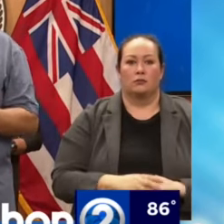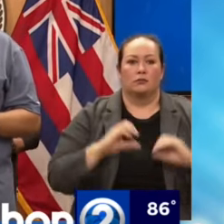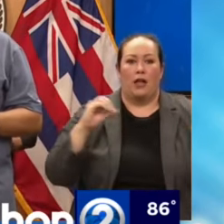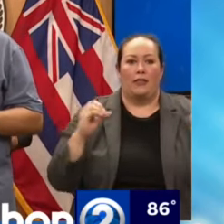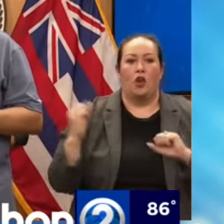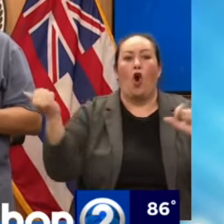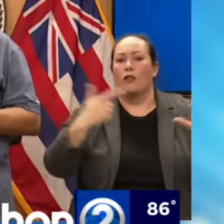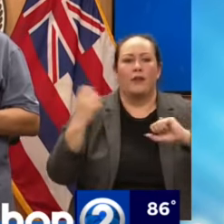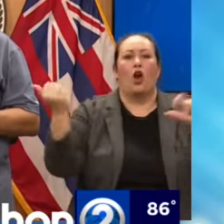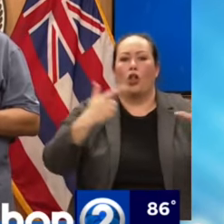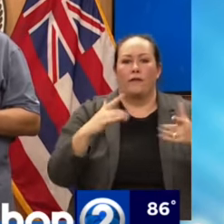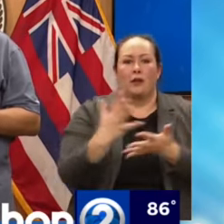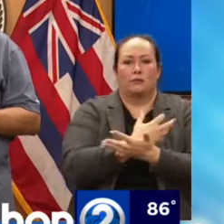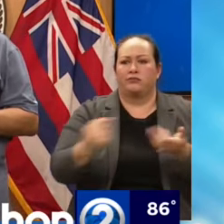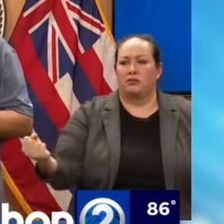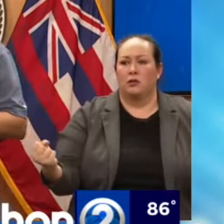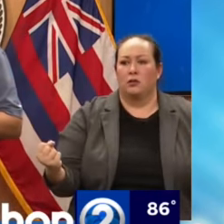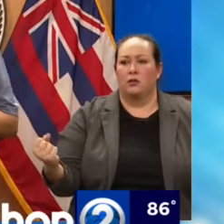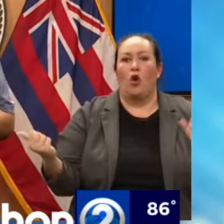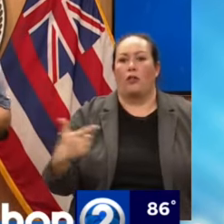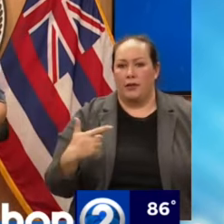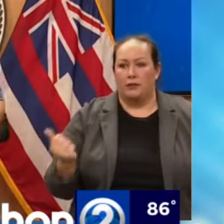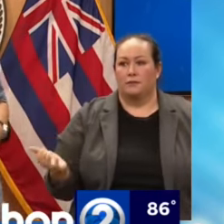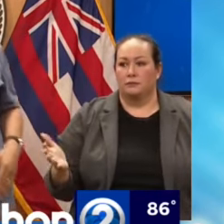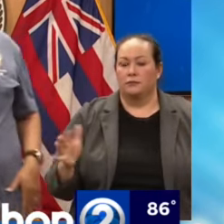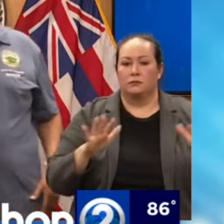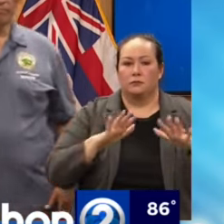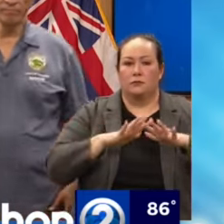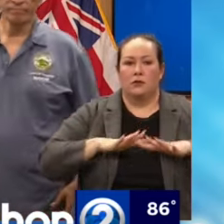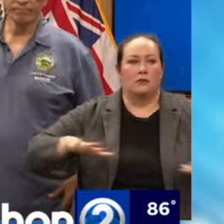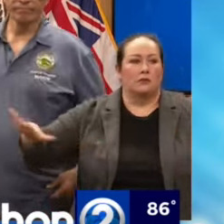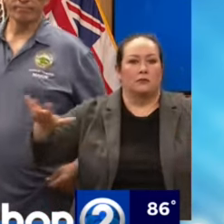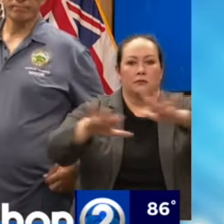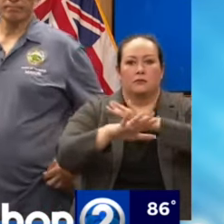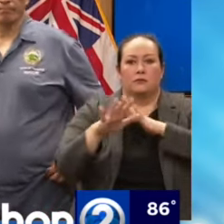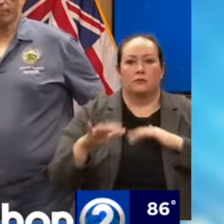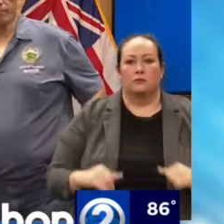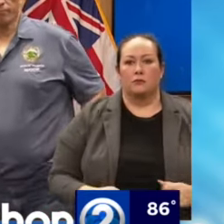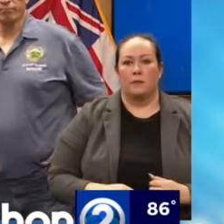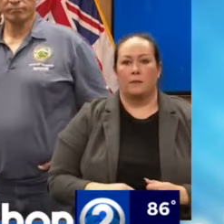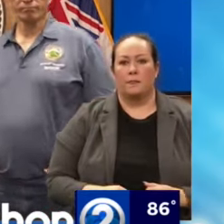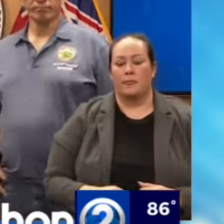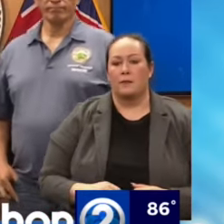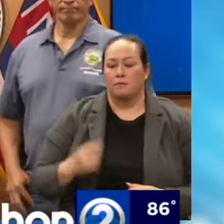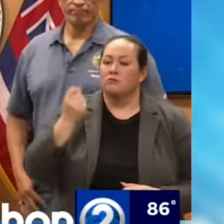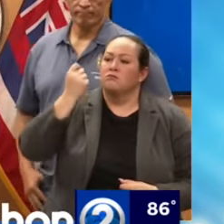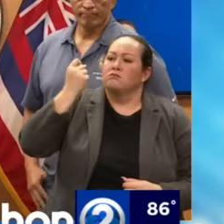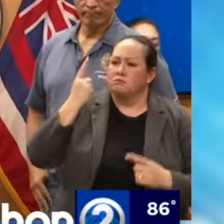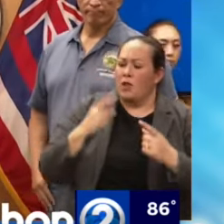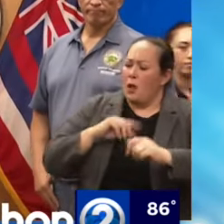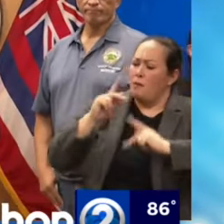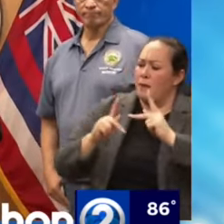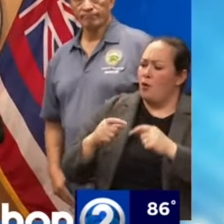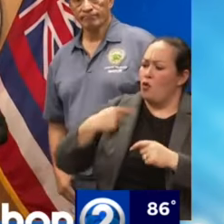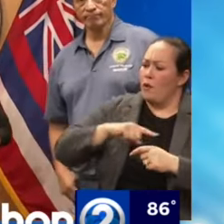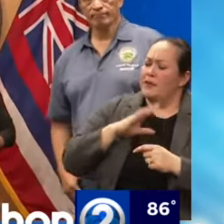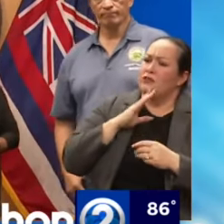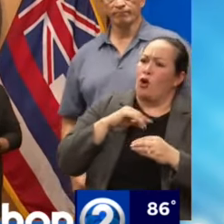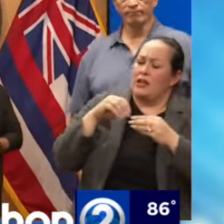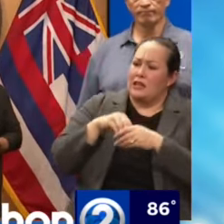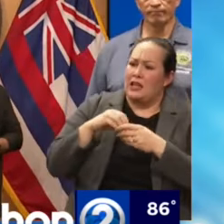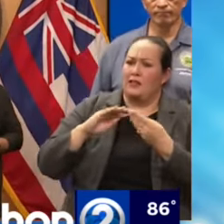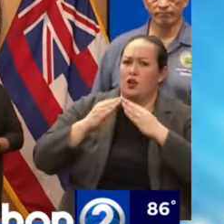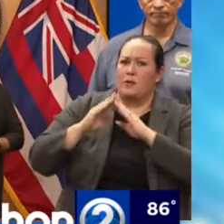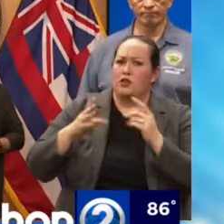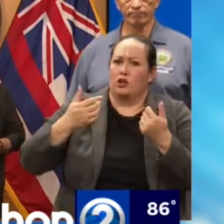It's all burnt to the ground. I absolutely understand, Mayor. People that we talk to out in the community are trying